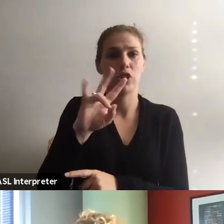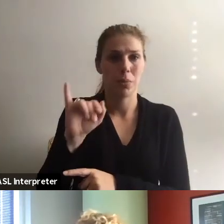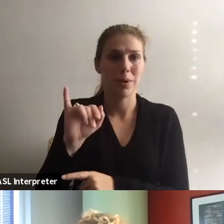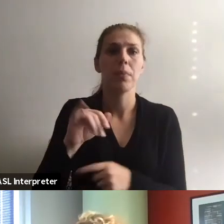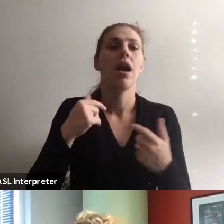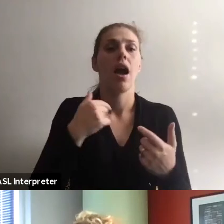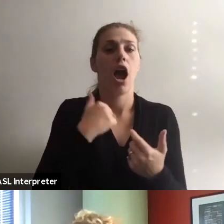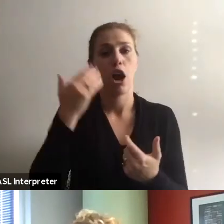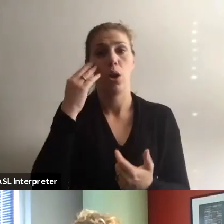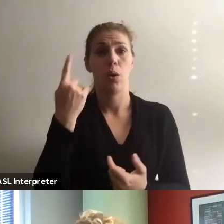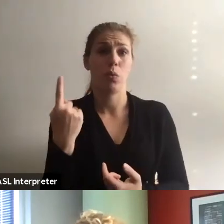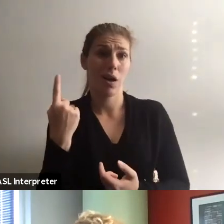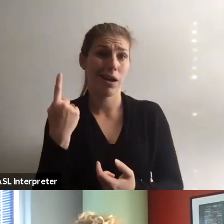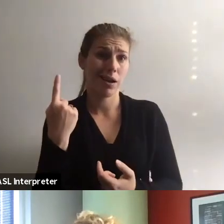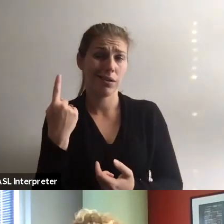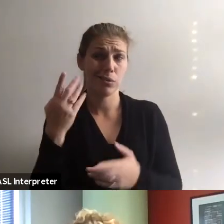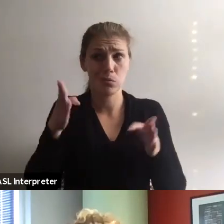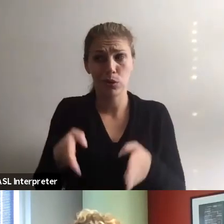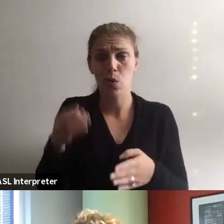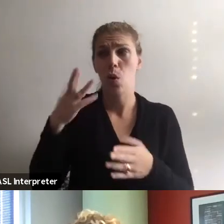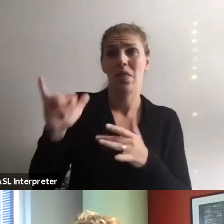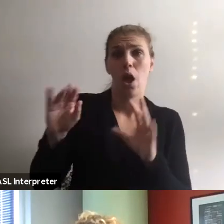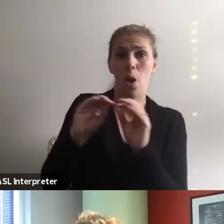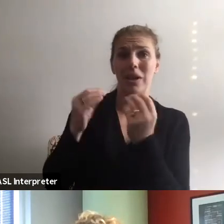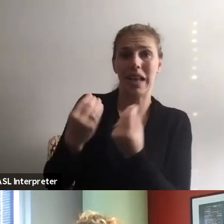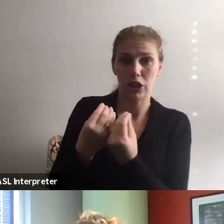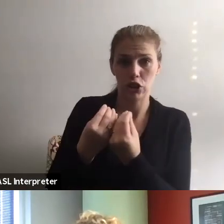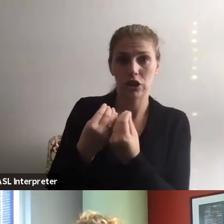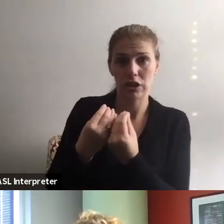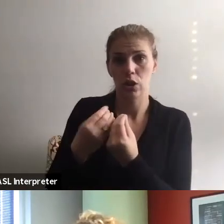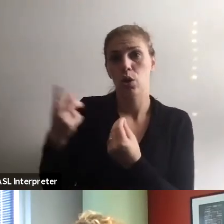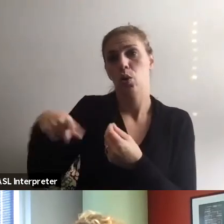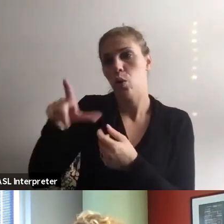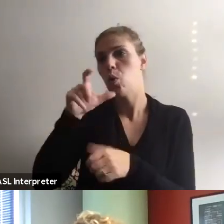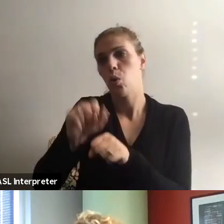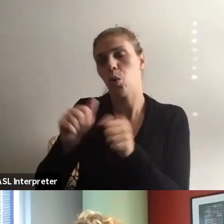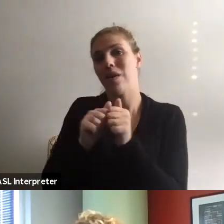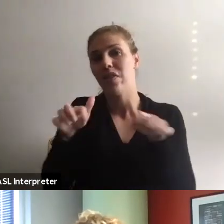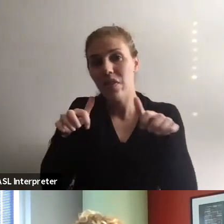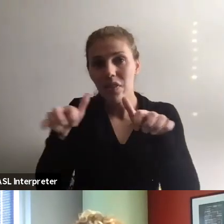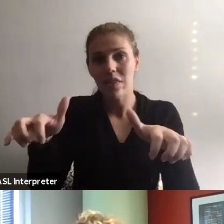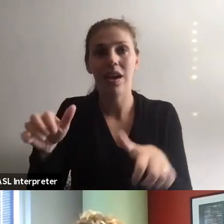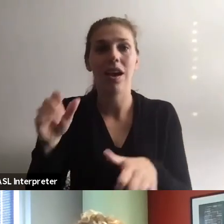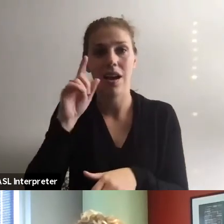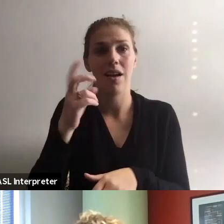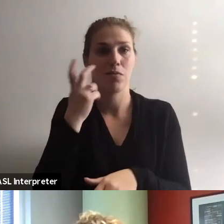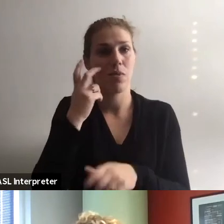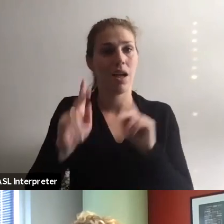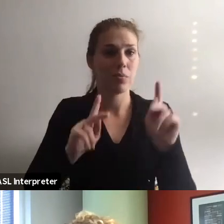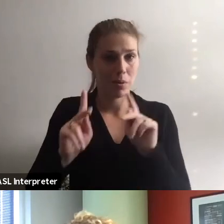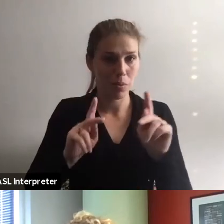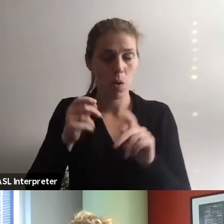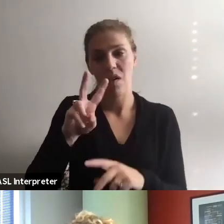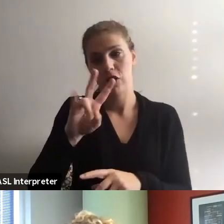I know, maybe I know one person, or maybe I know an organization that, uh, works with a lot of blind folks, or visually impaired